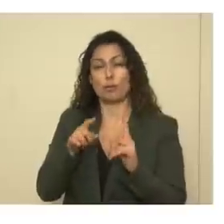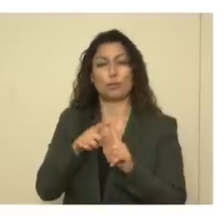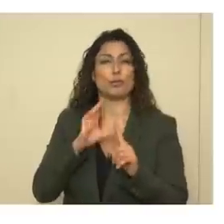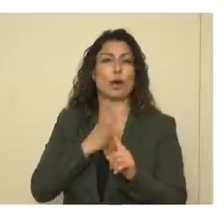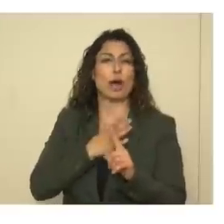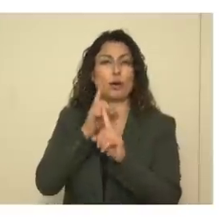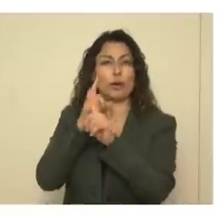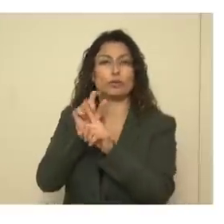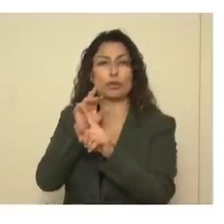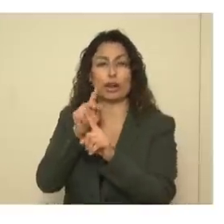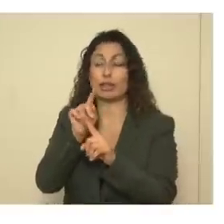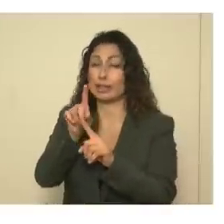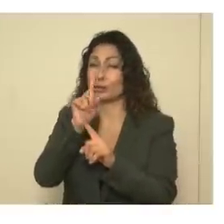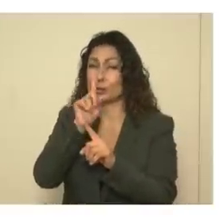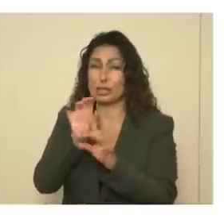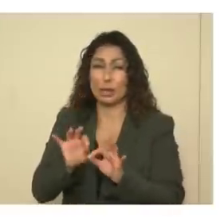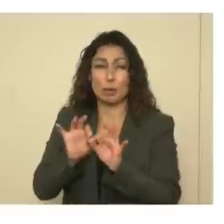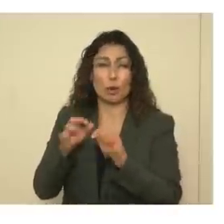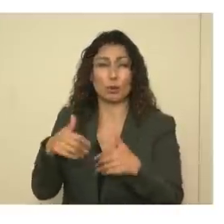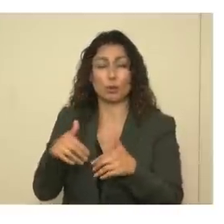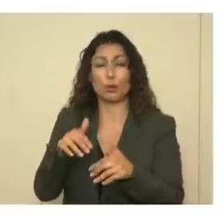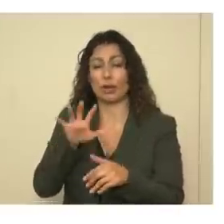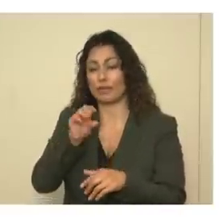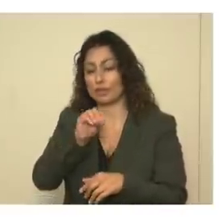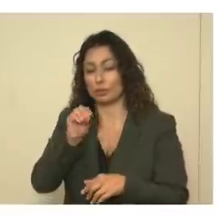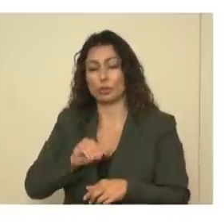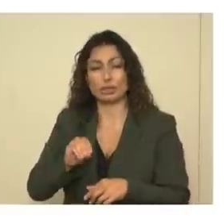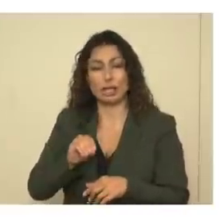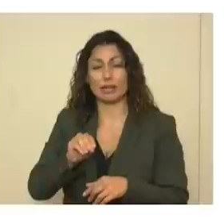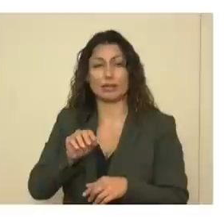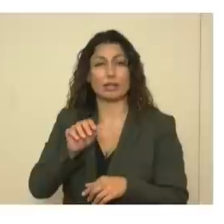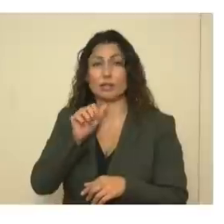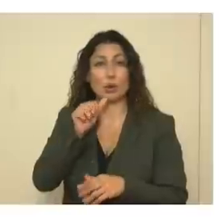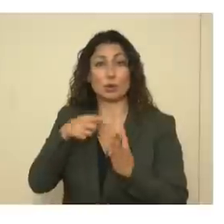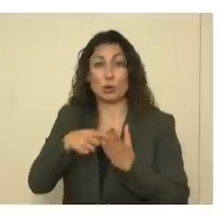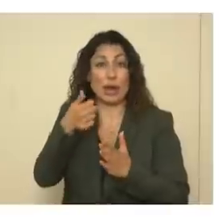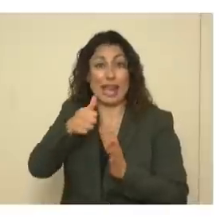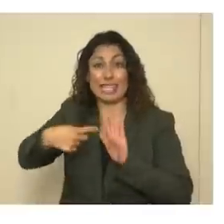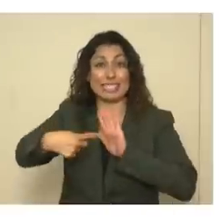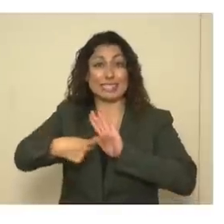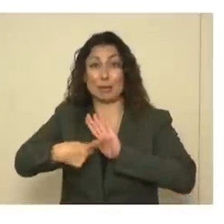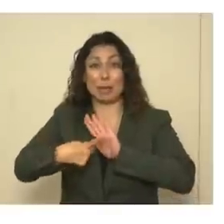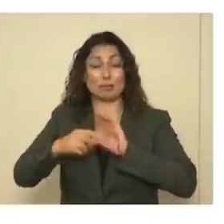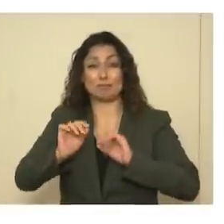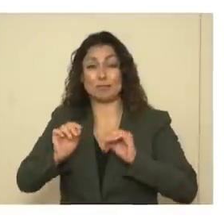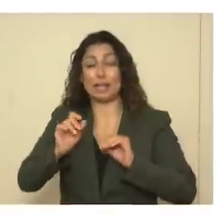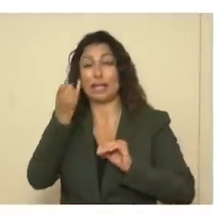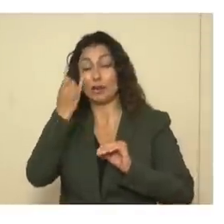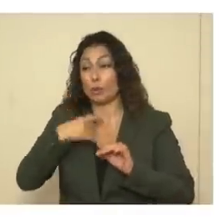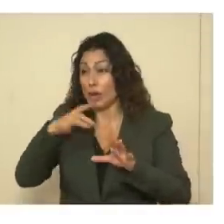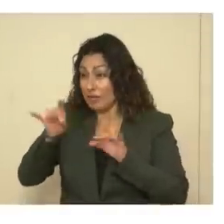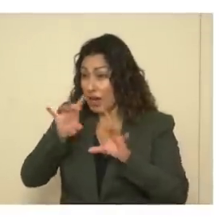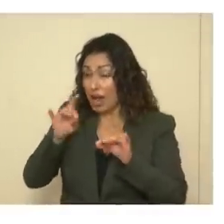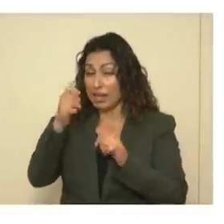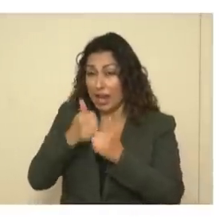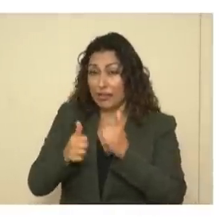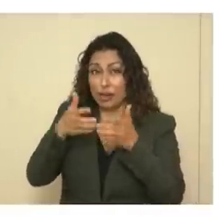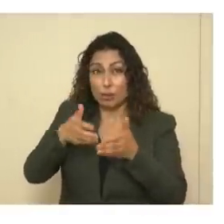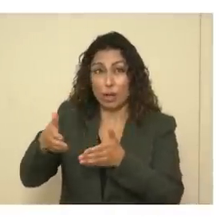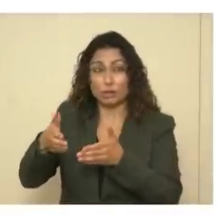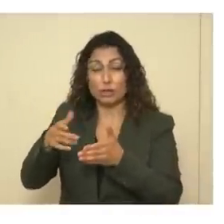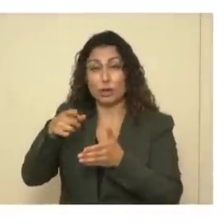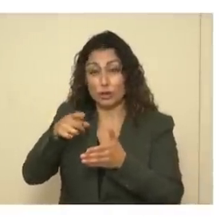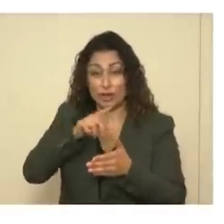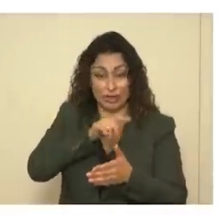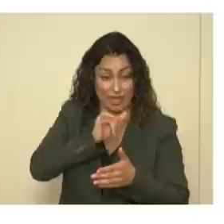The reason this is so important is 50% of our cases are asymptomatic. So if we can find out everyone that a case has come in contact with